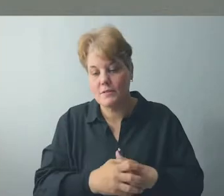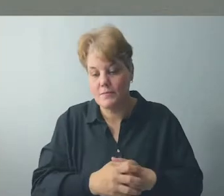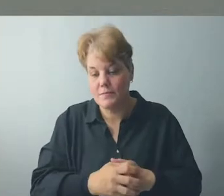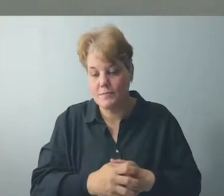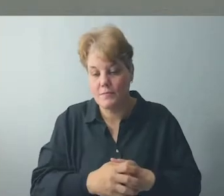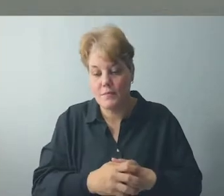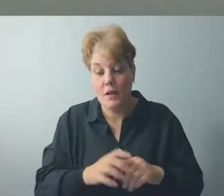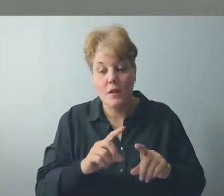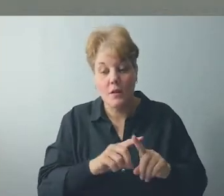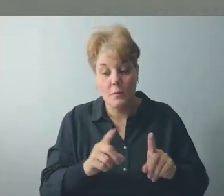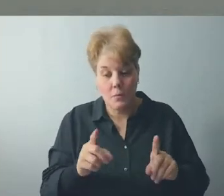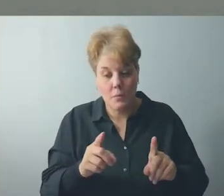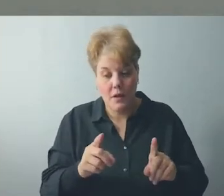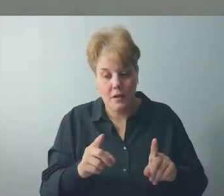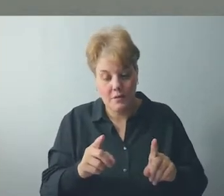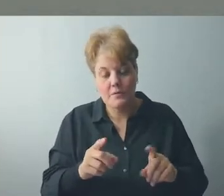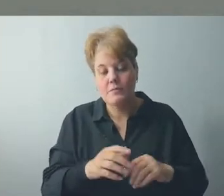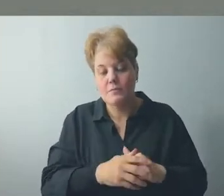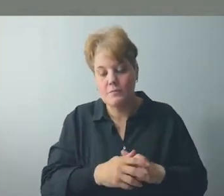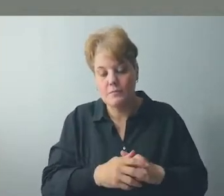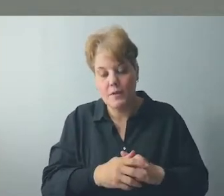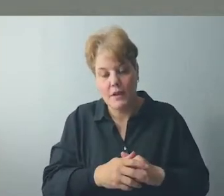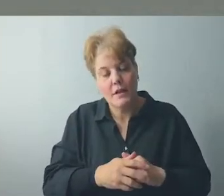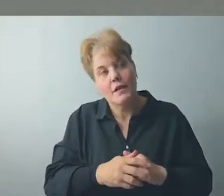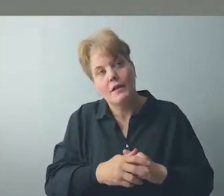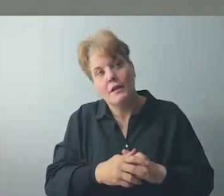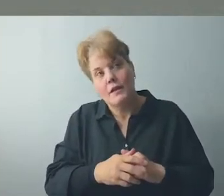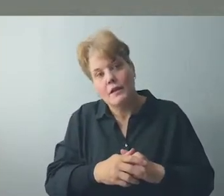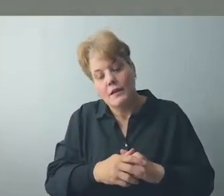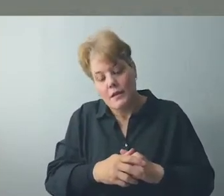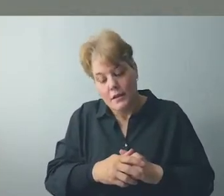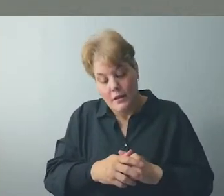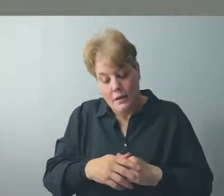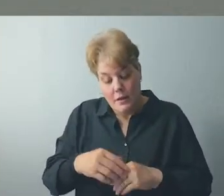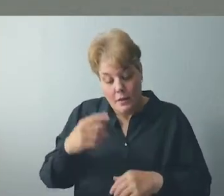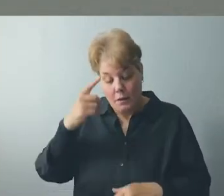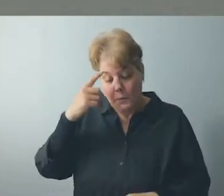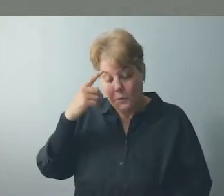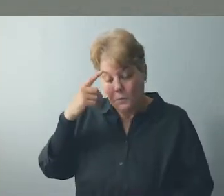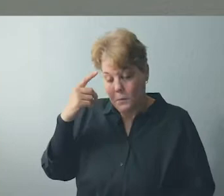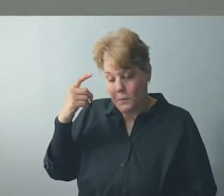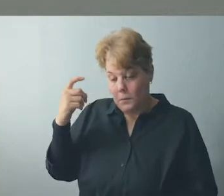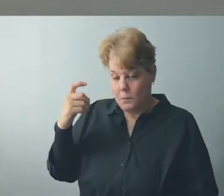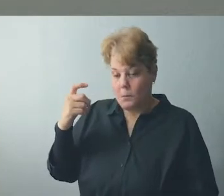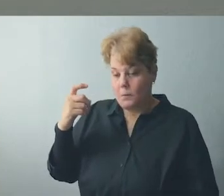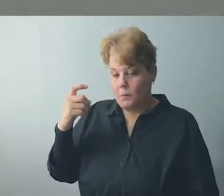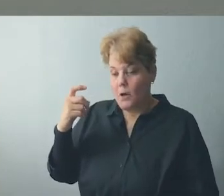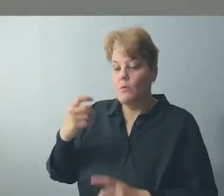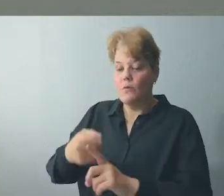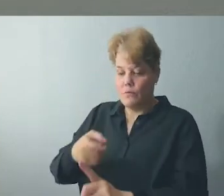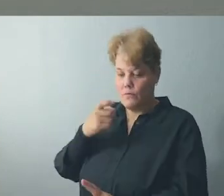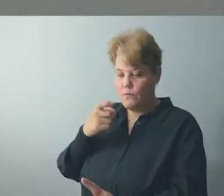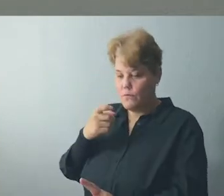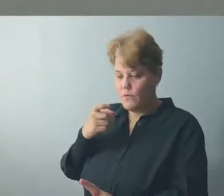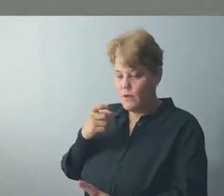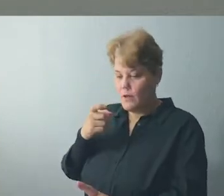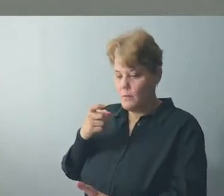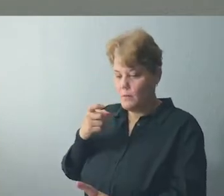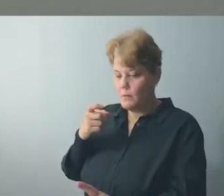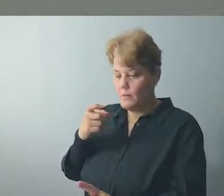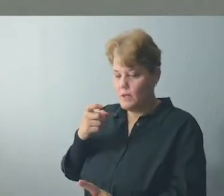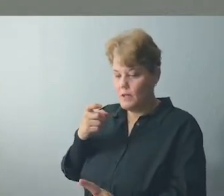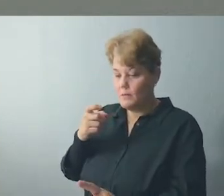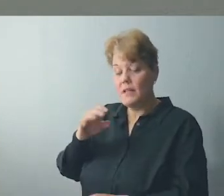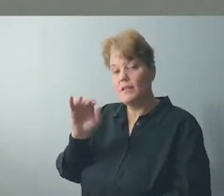drive safely. The downside is that according to the Center for Disease Control and Prevention, per mile driven, teenage